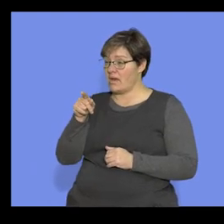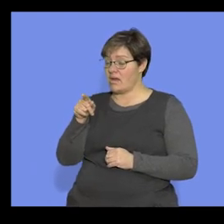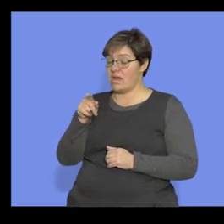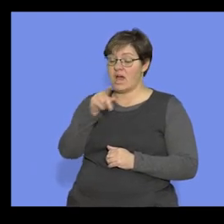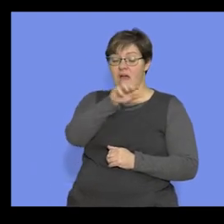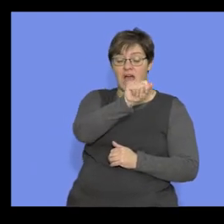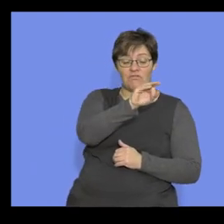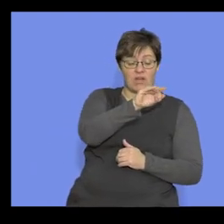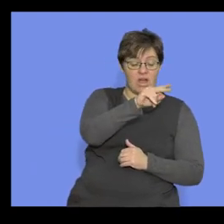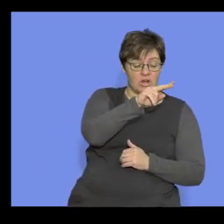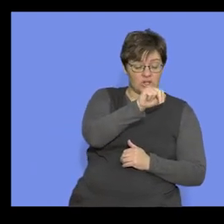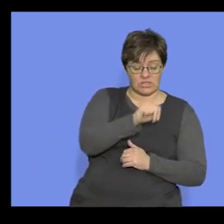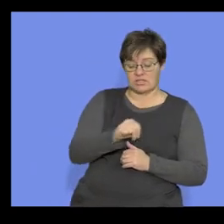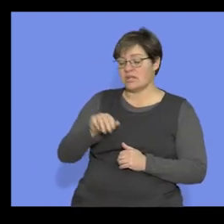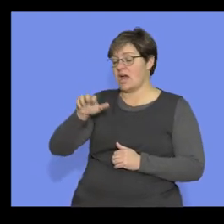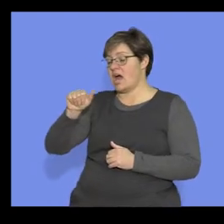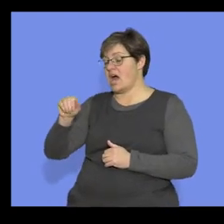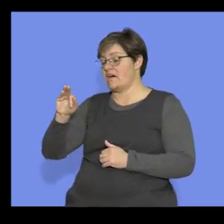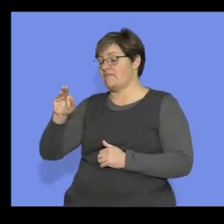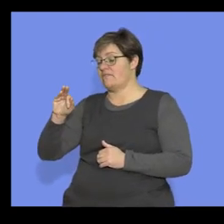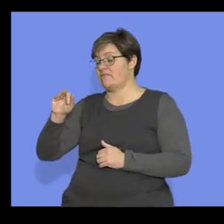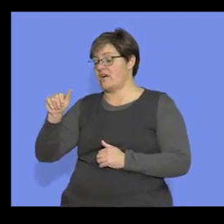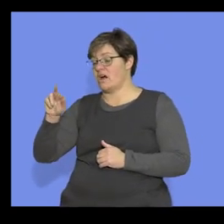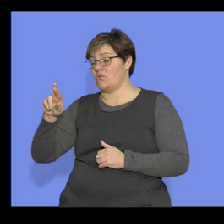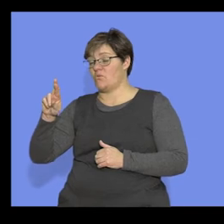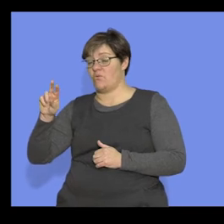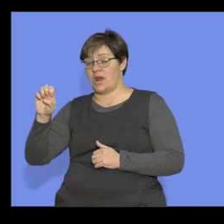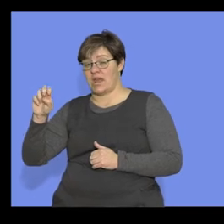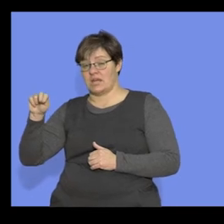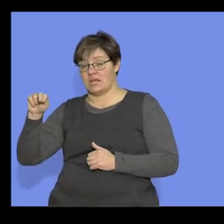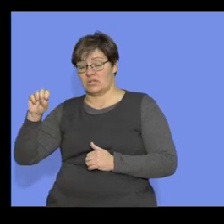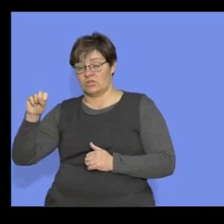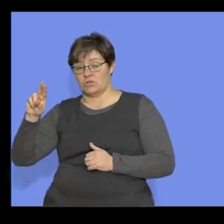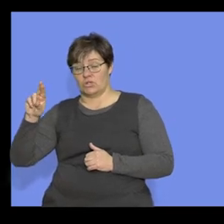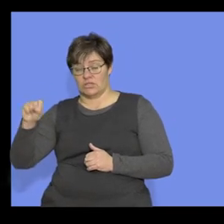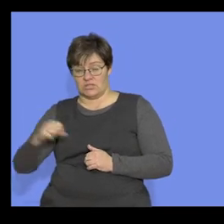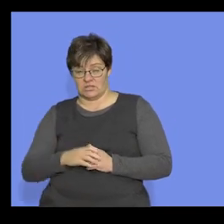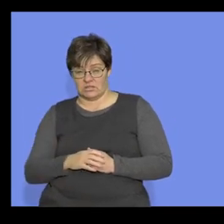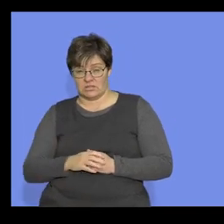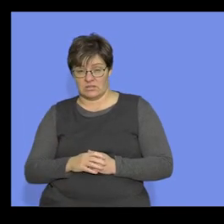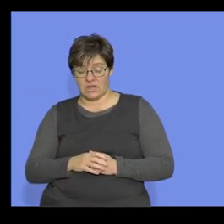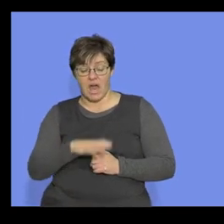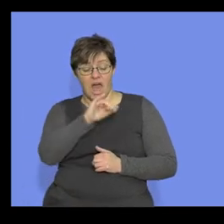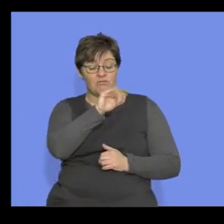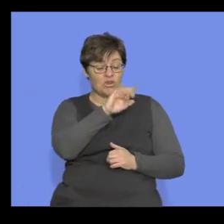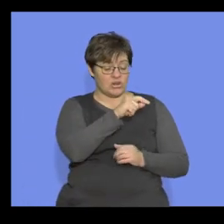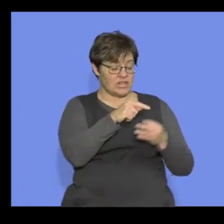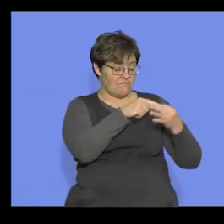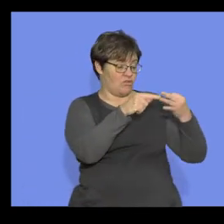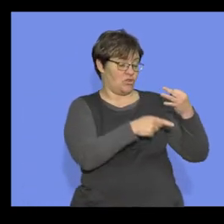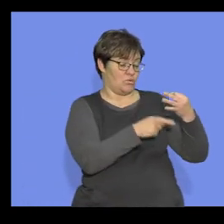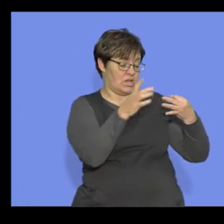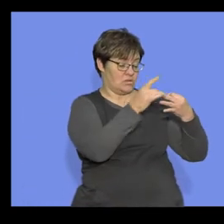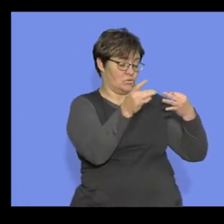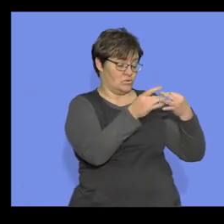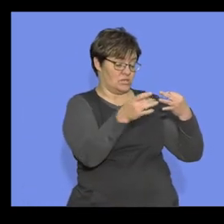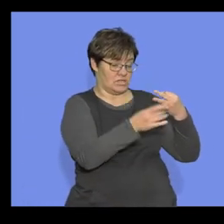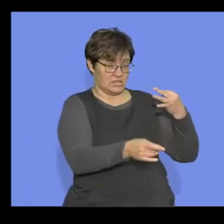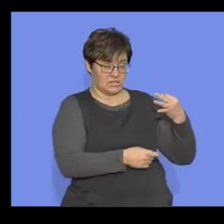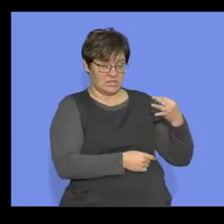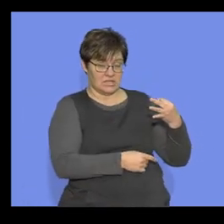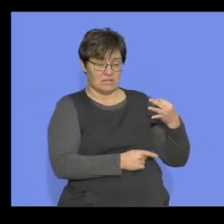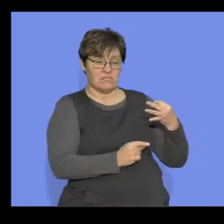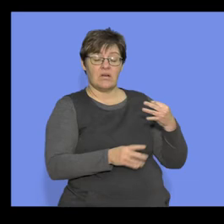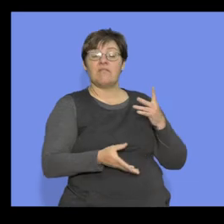over here, there are africanus and there are afarensis. Now, the africanus ones, there are three that you could choose from.